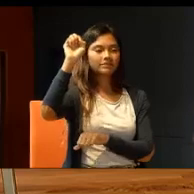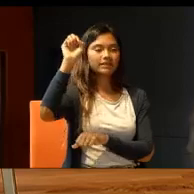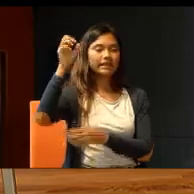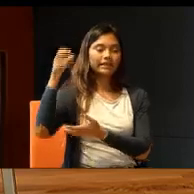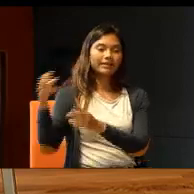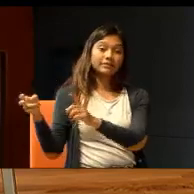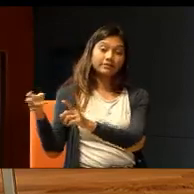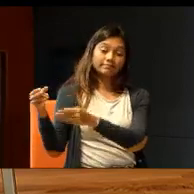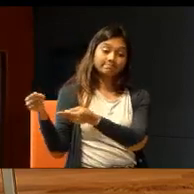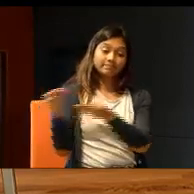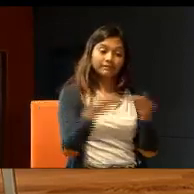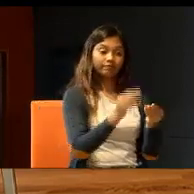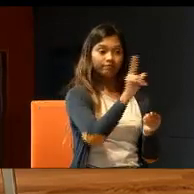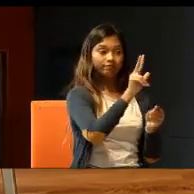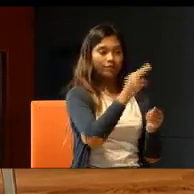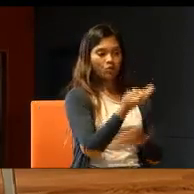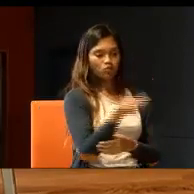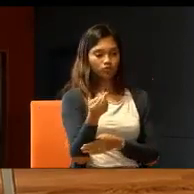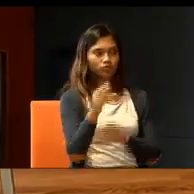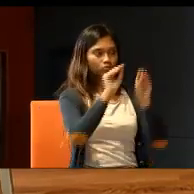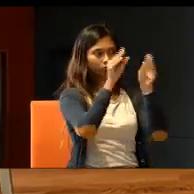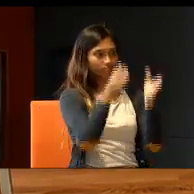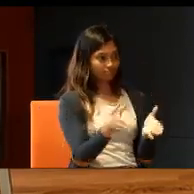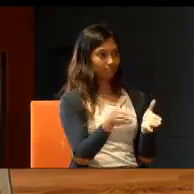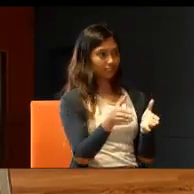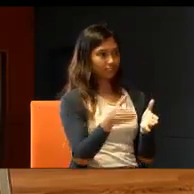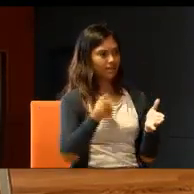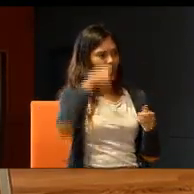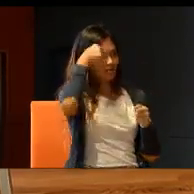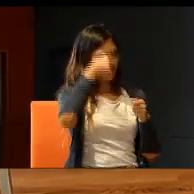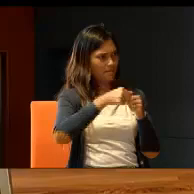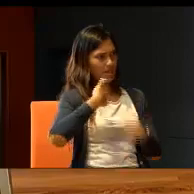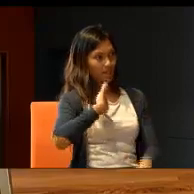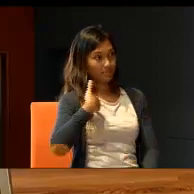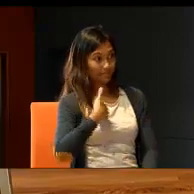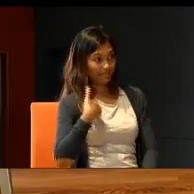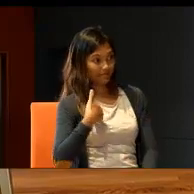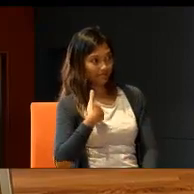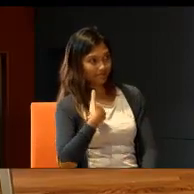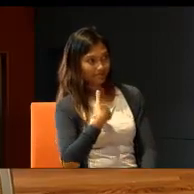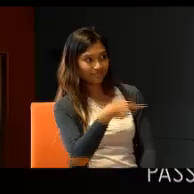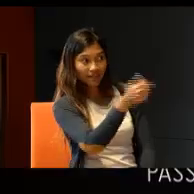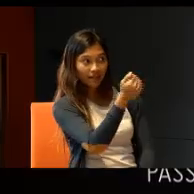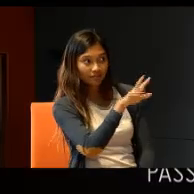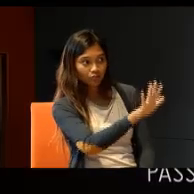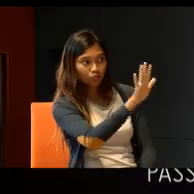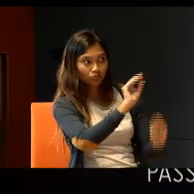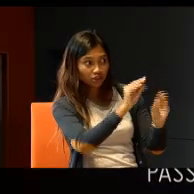resource teachers. I remember, Mr. Lim Chin Heng, I think Alvin, was Alvin's teacher.